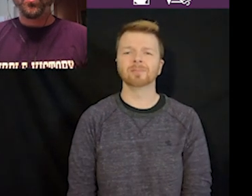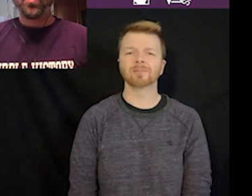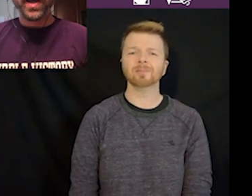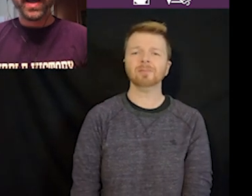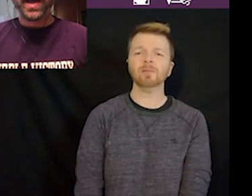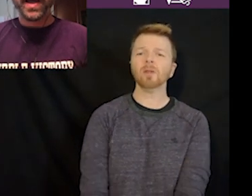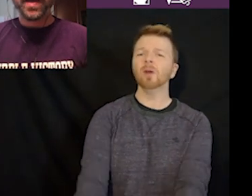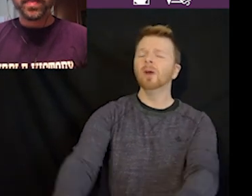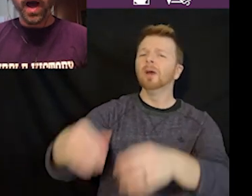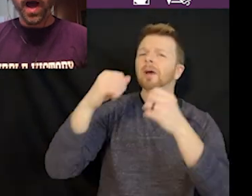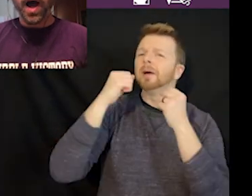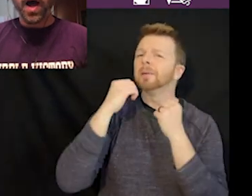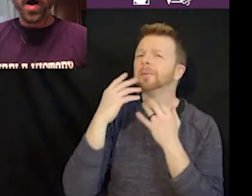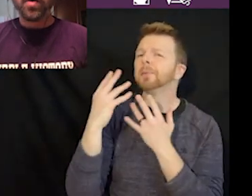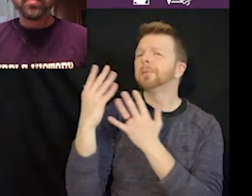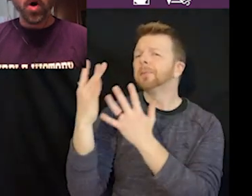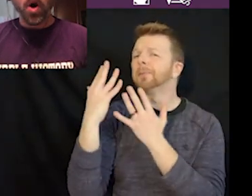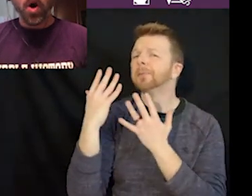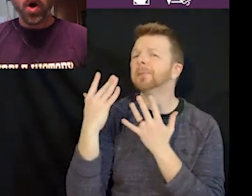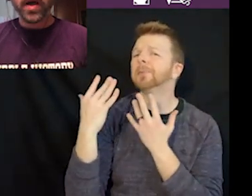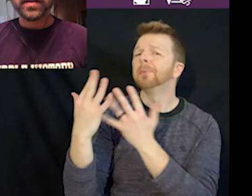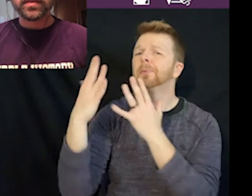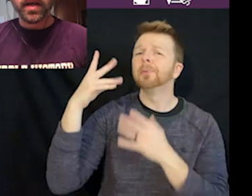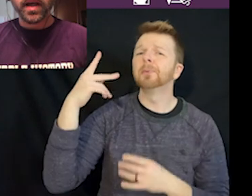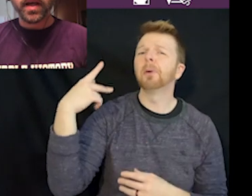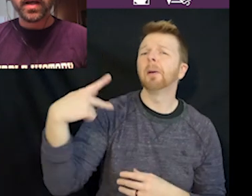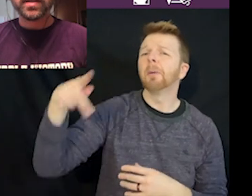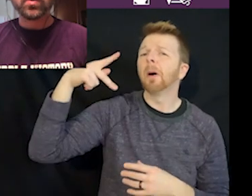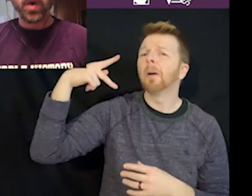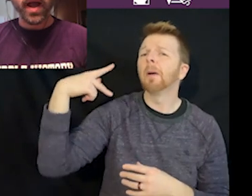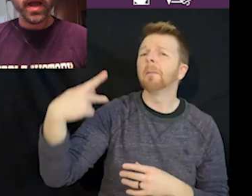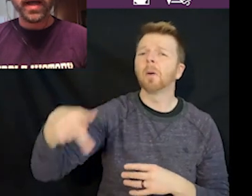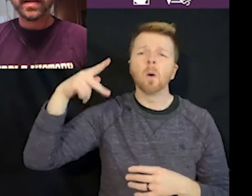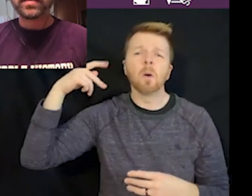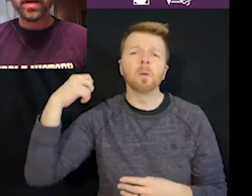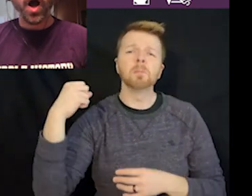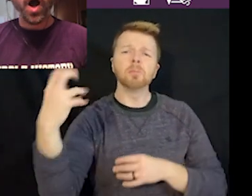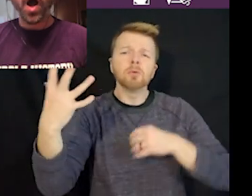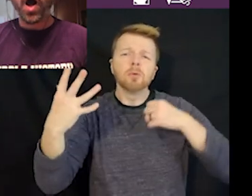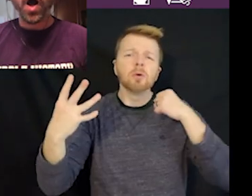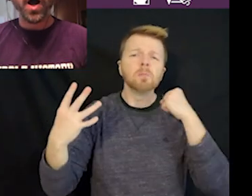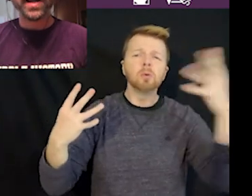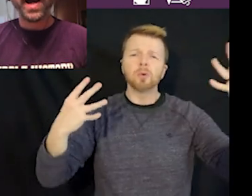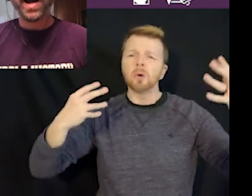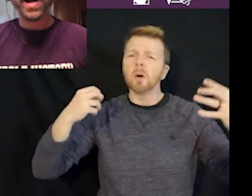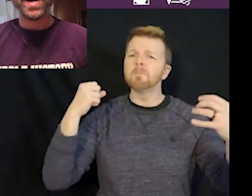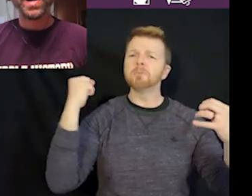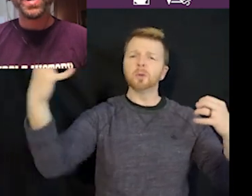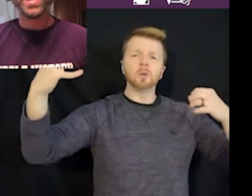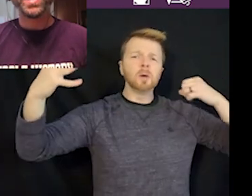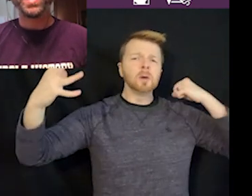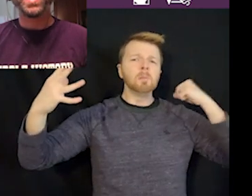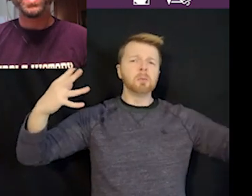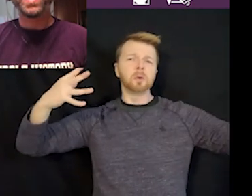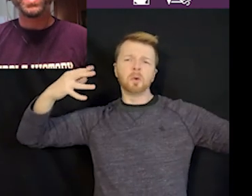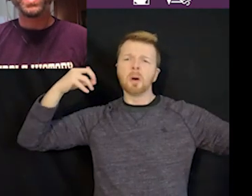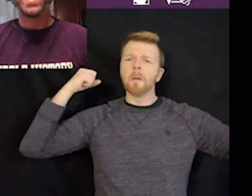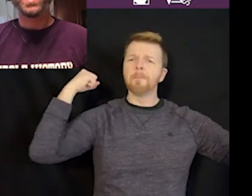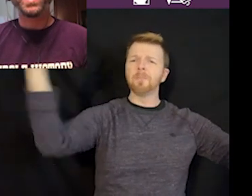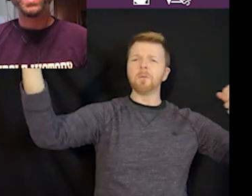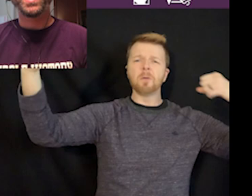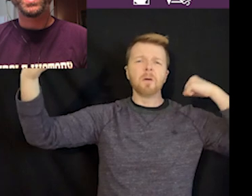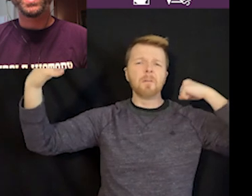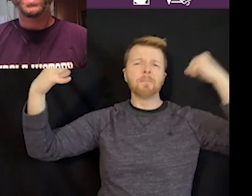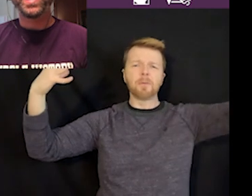With our voices raised on high.